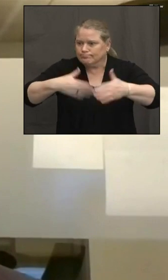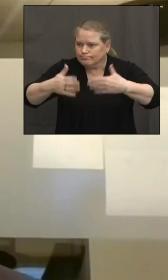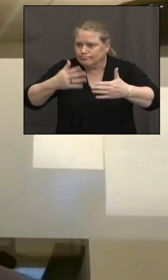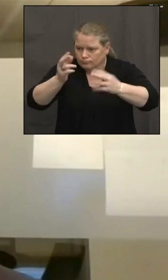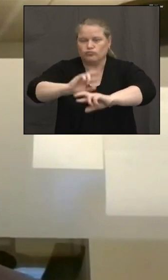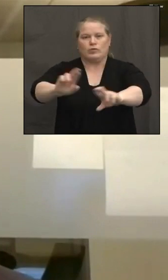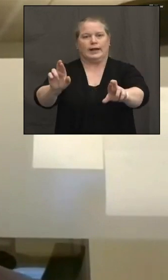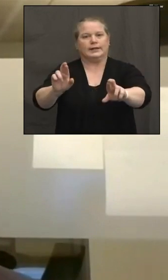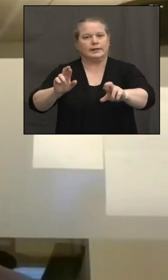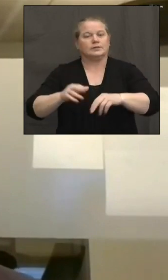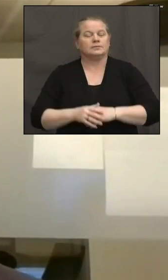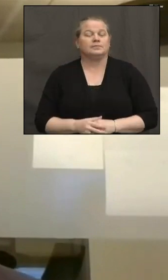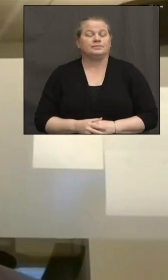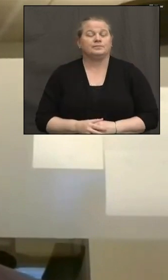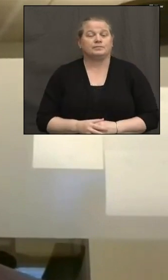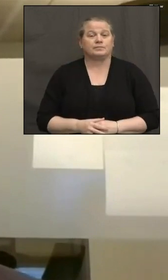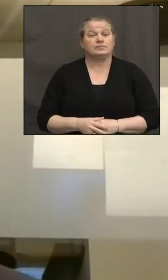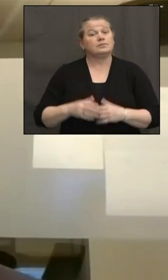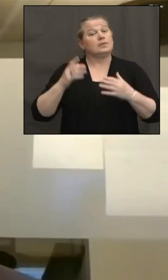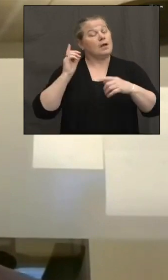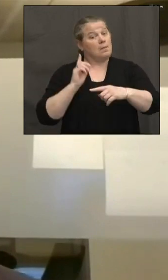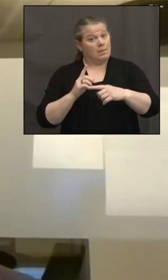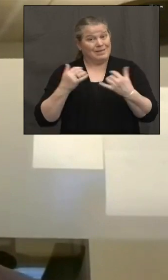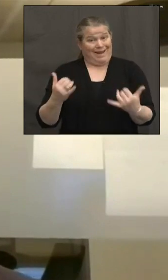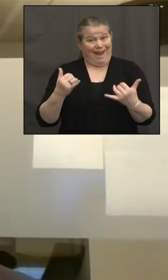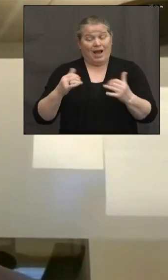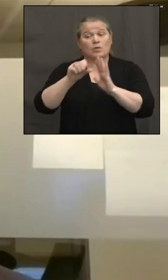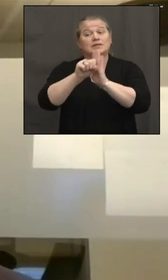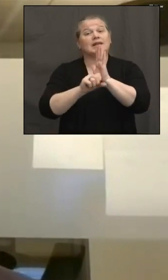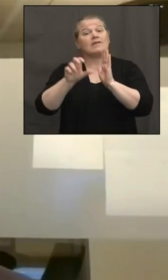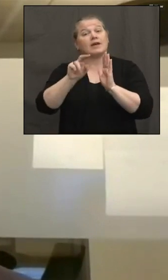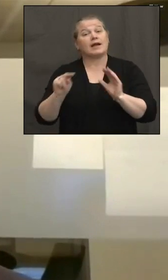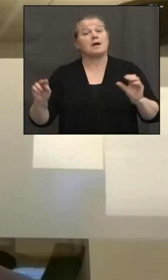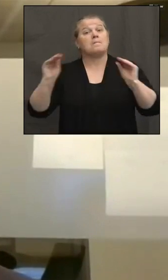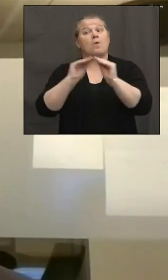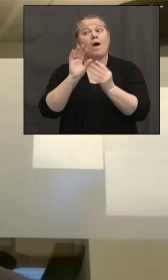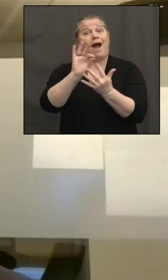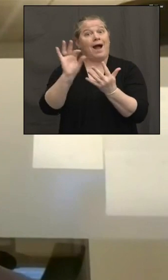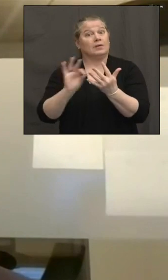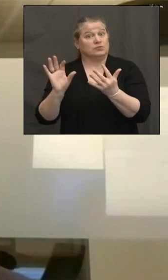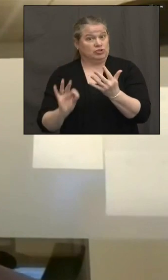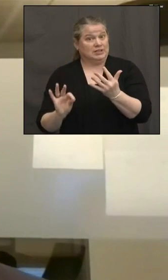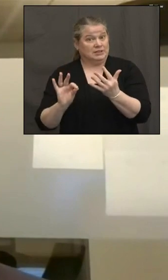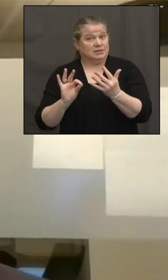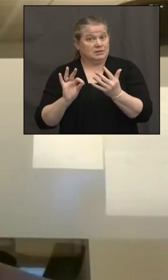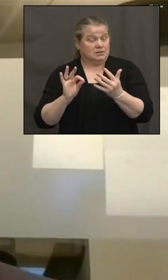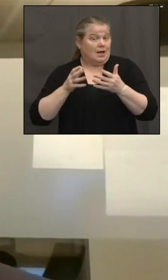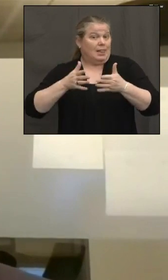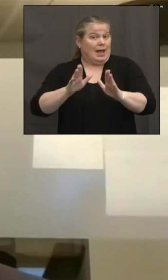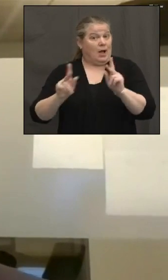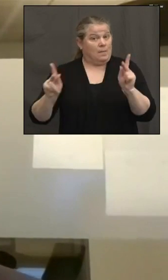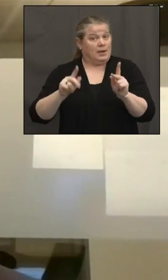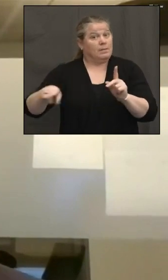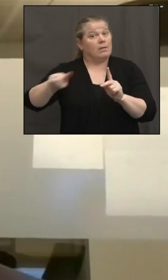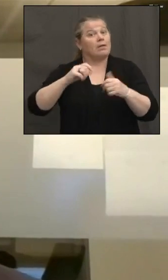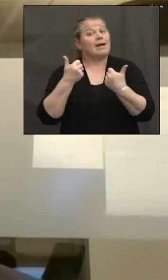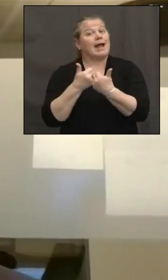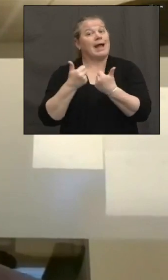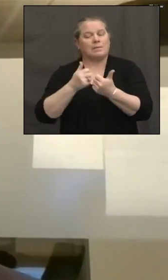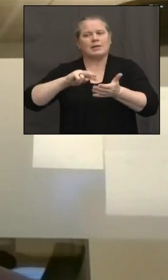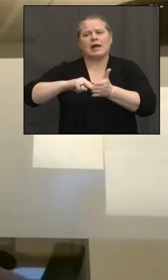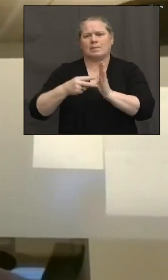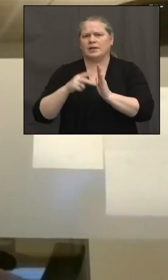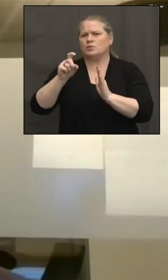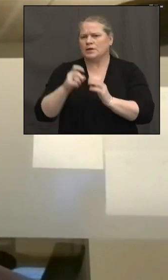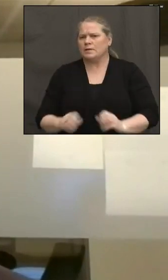gaming options in the state, we firmly believe, as I know you do, Governor Lamont, that there needs to be additional resources to